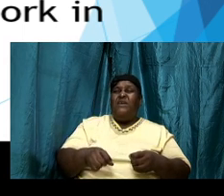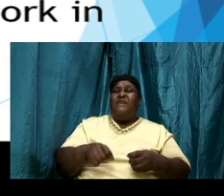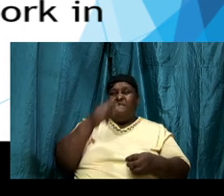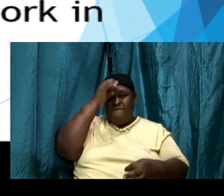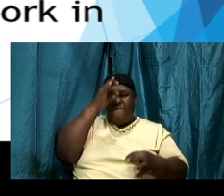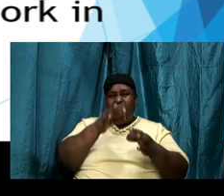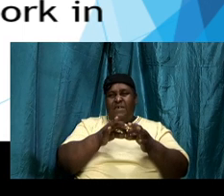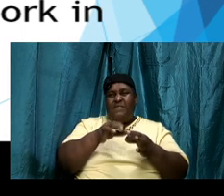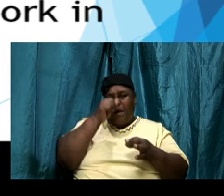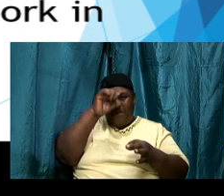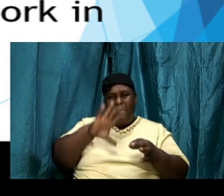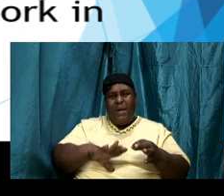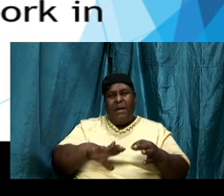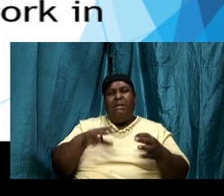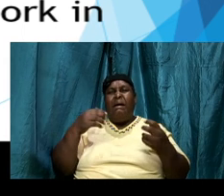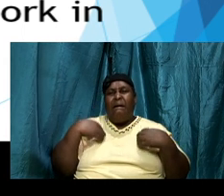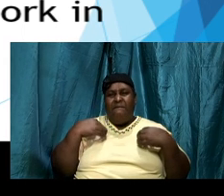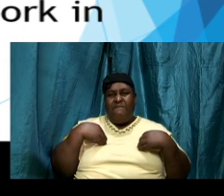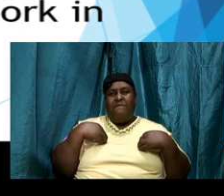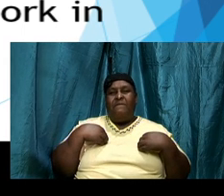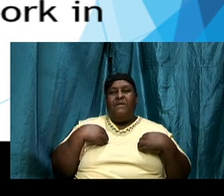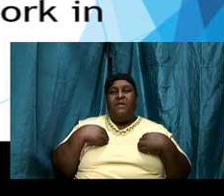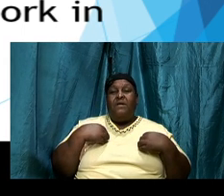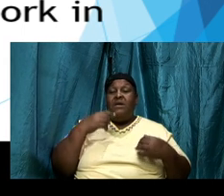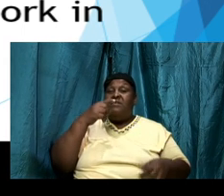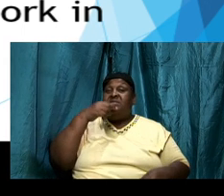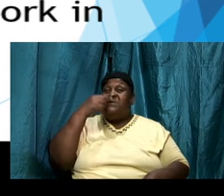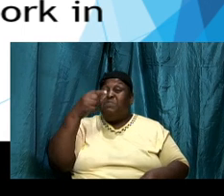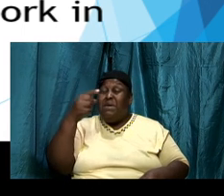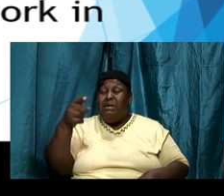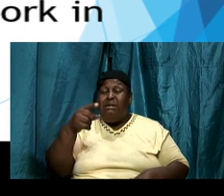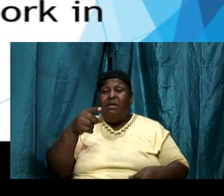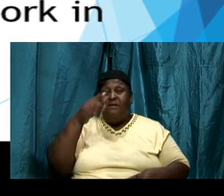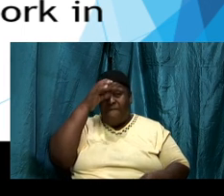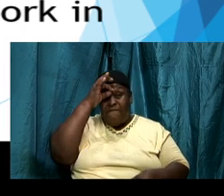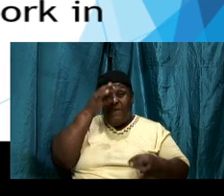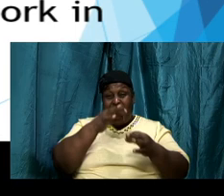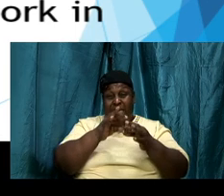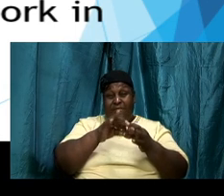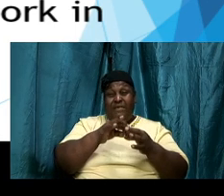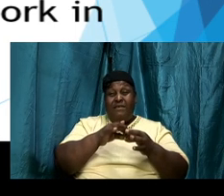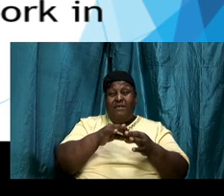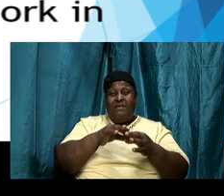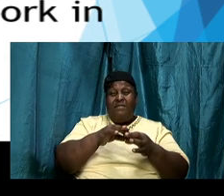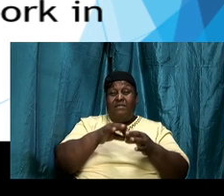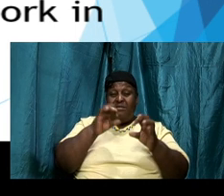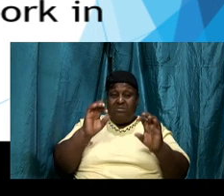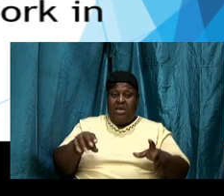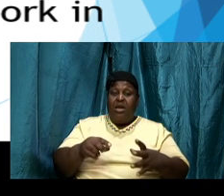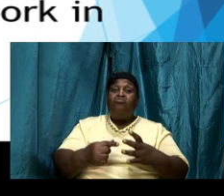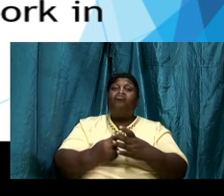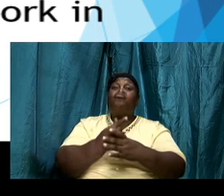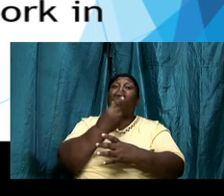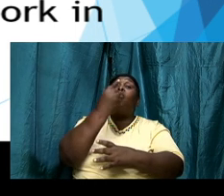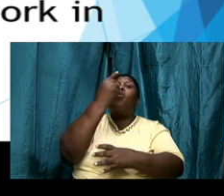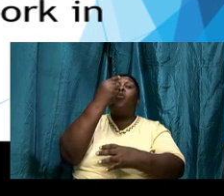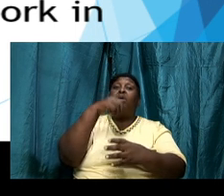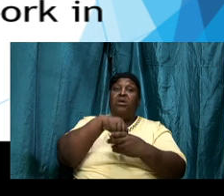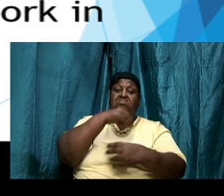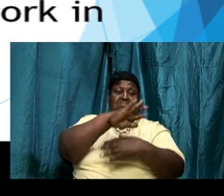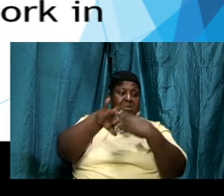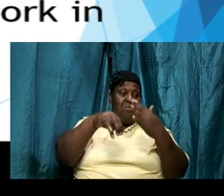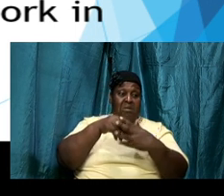we are talking about faith that can grow in all of us who are called Christians